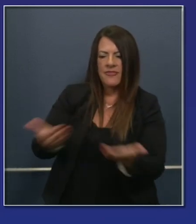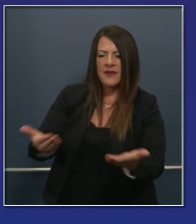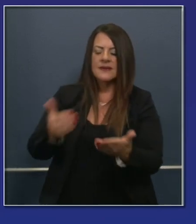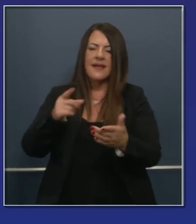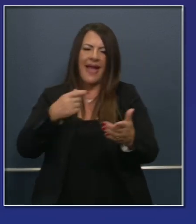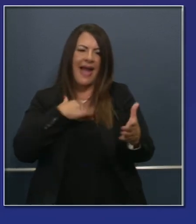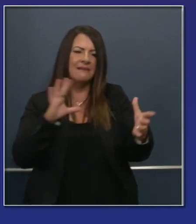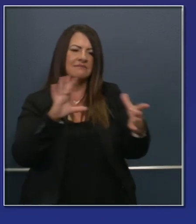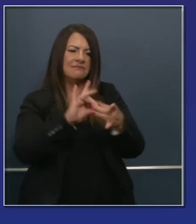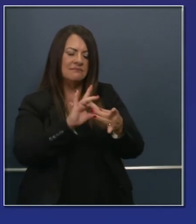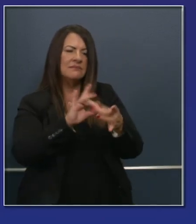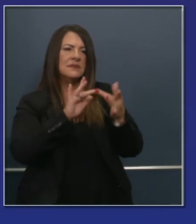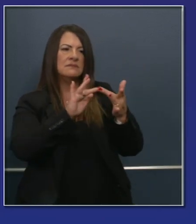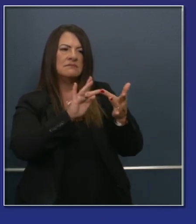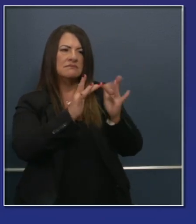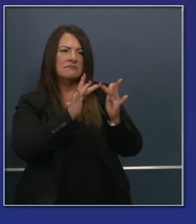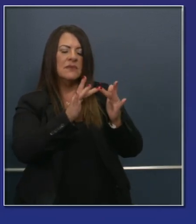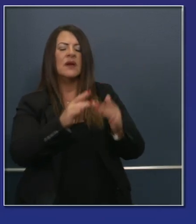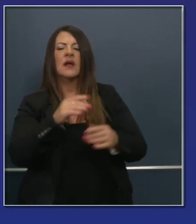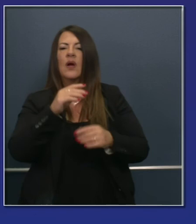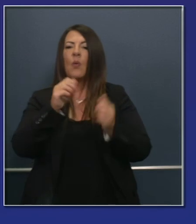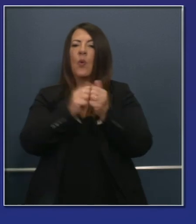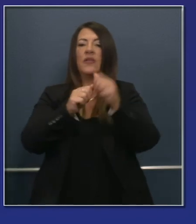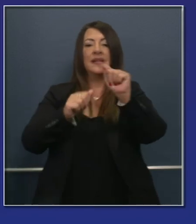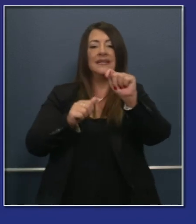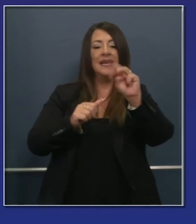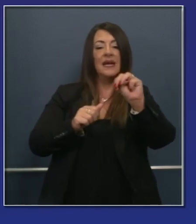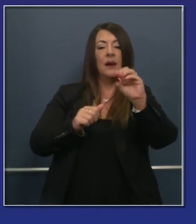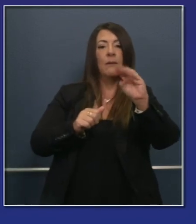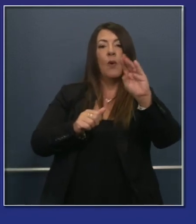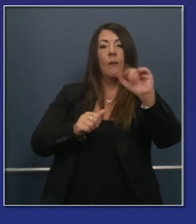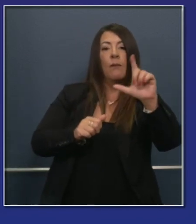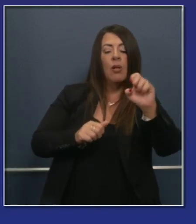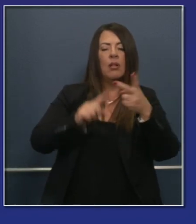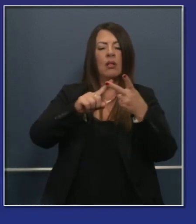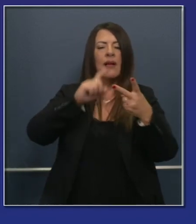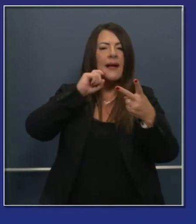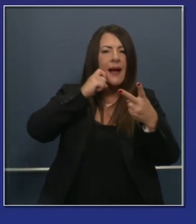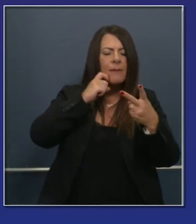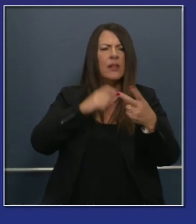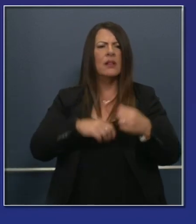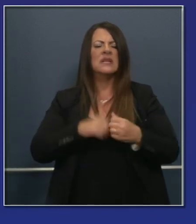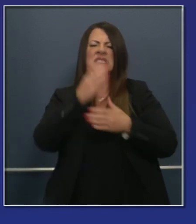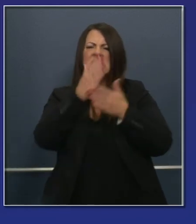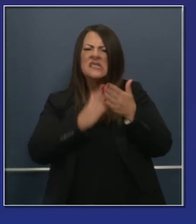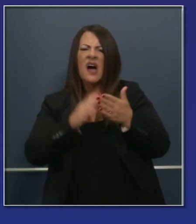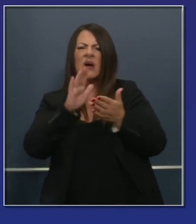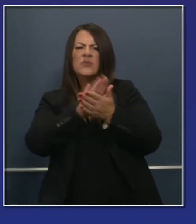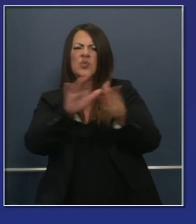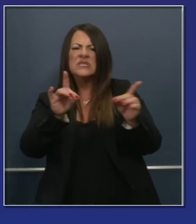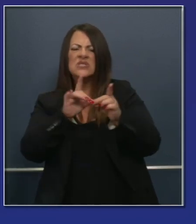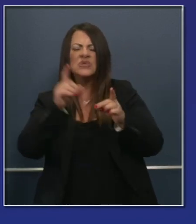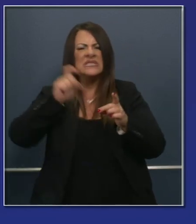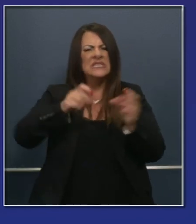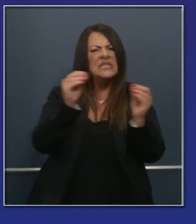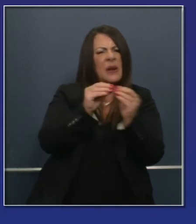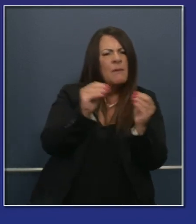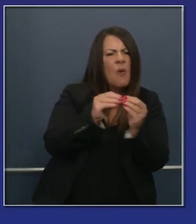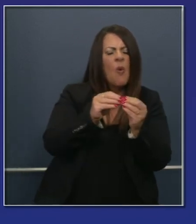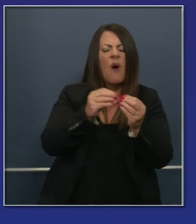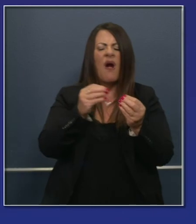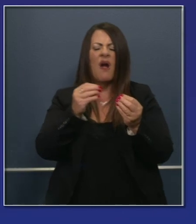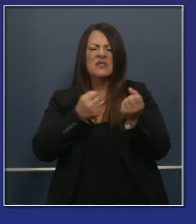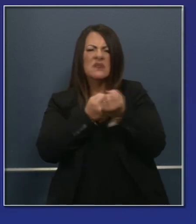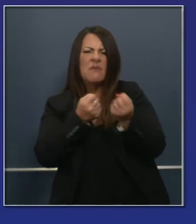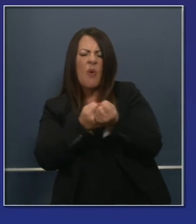Apple and T-Mobile to connect them directly to districts that are still looking for devices. For those districts, we want to